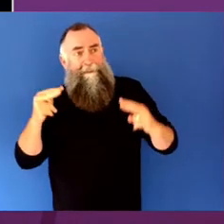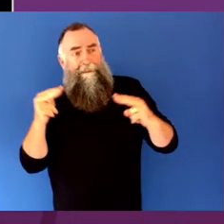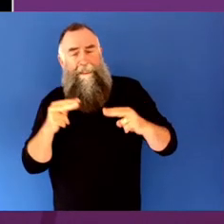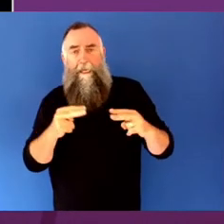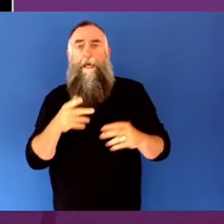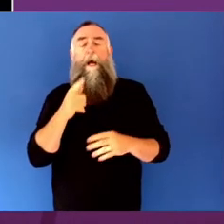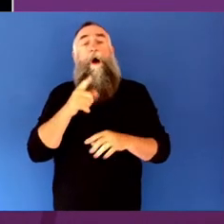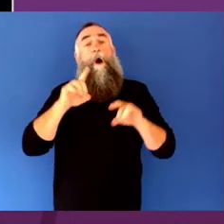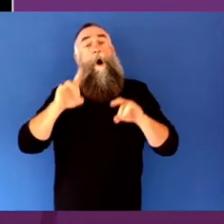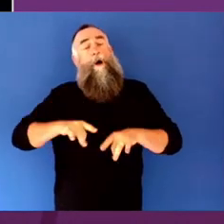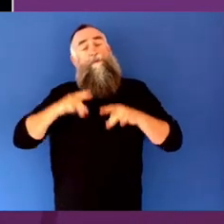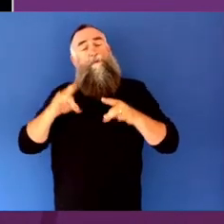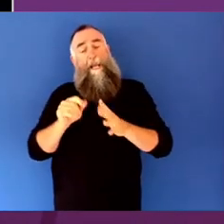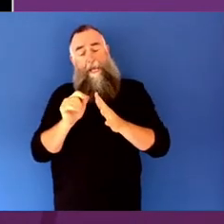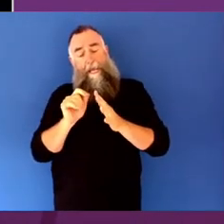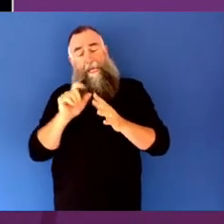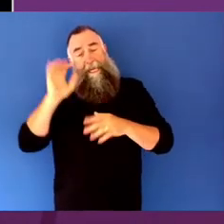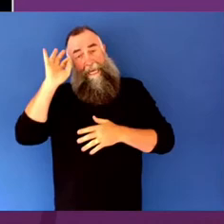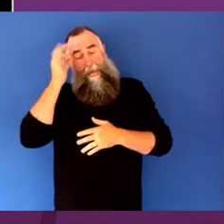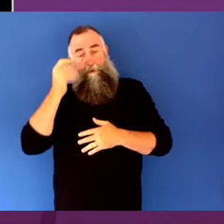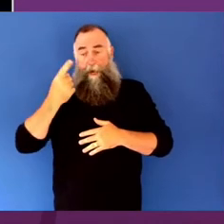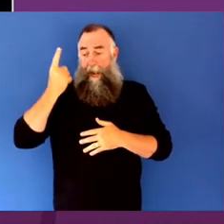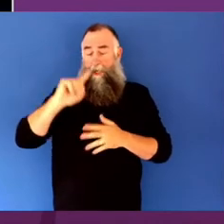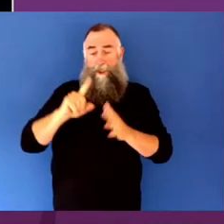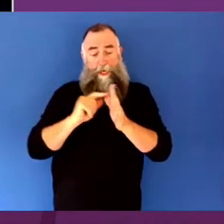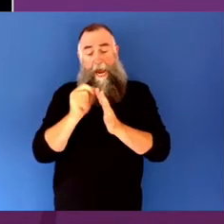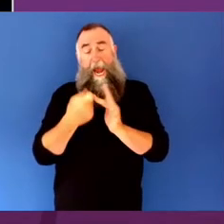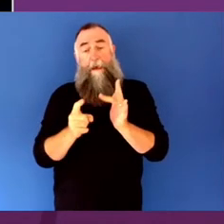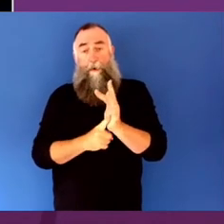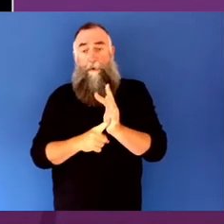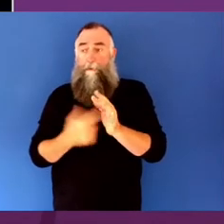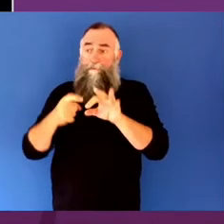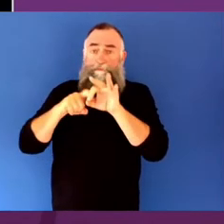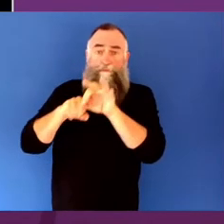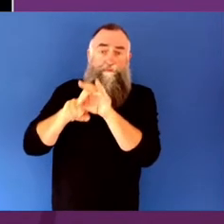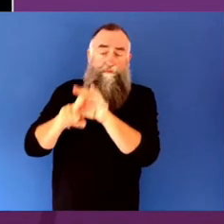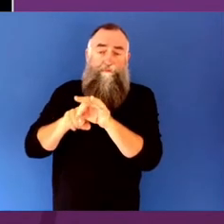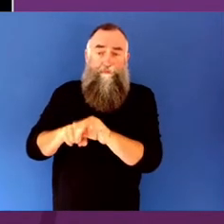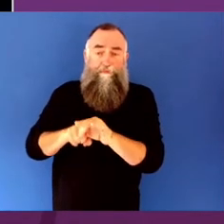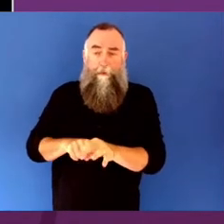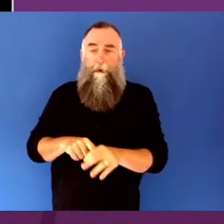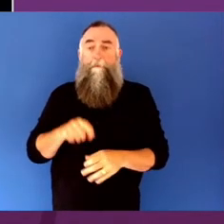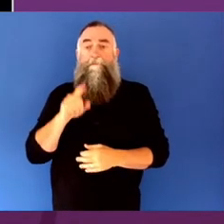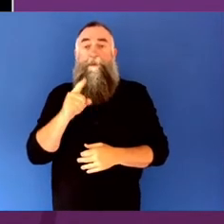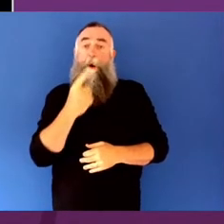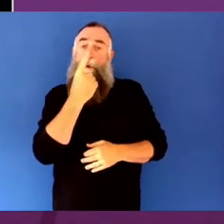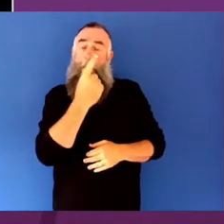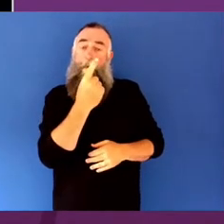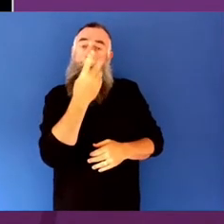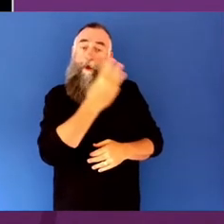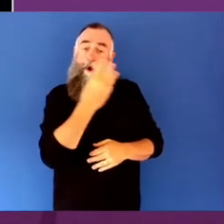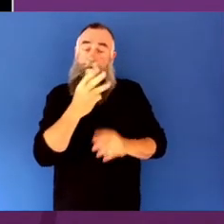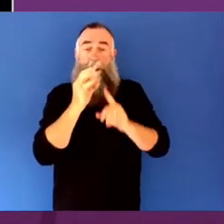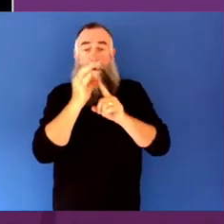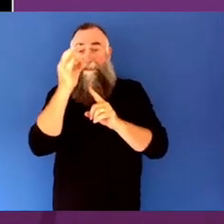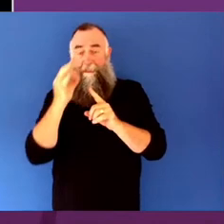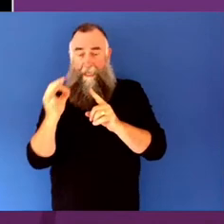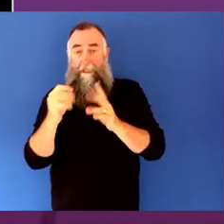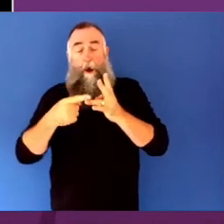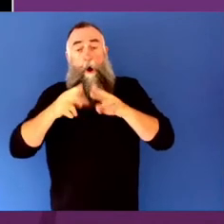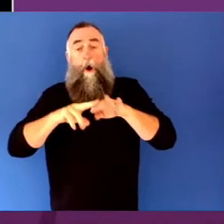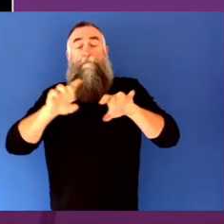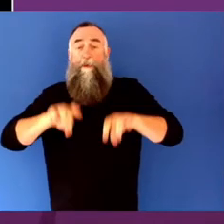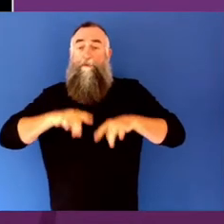Council back in April last year found that a third of Australians had engaged with an arts event online since